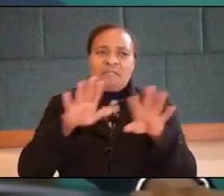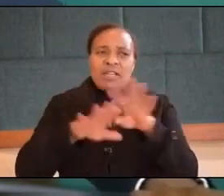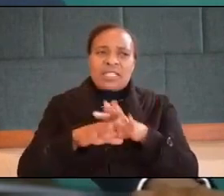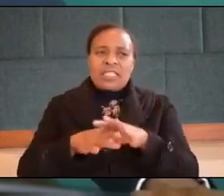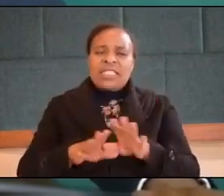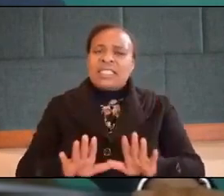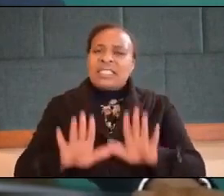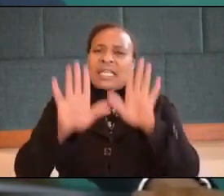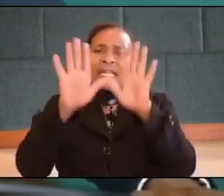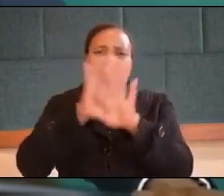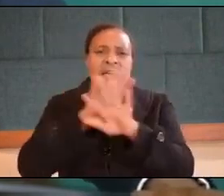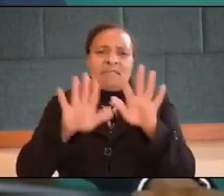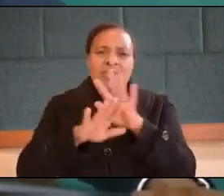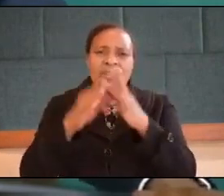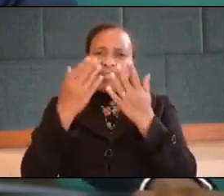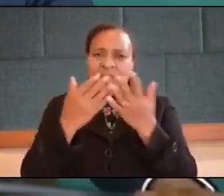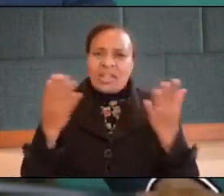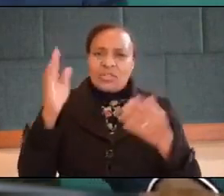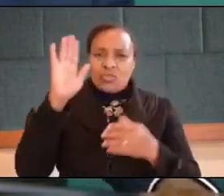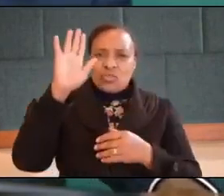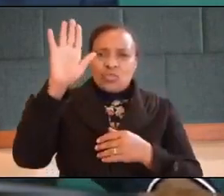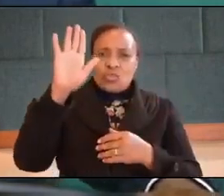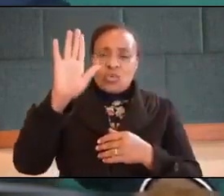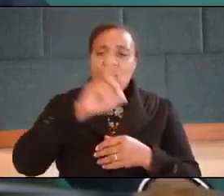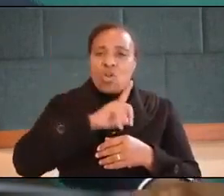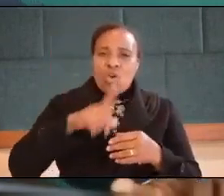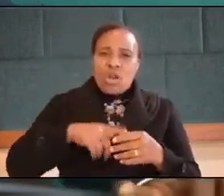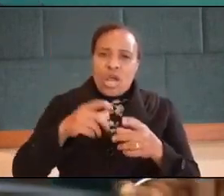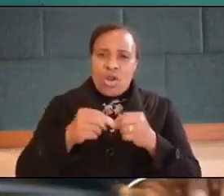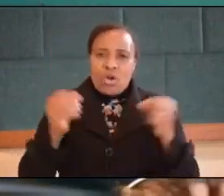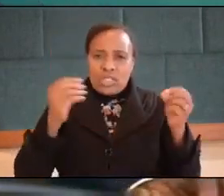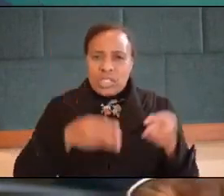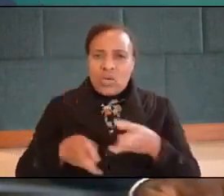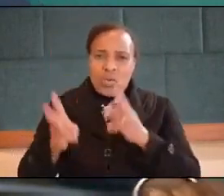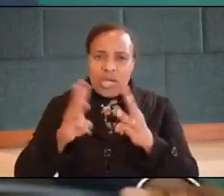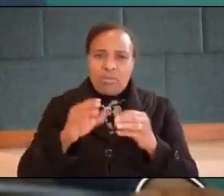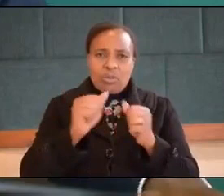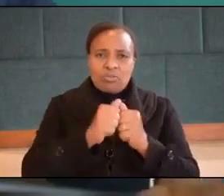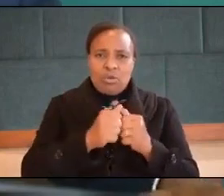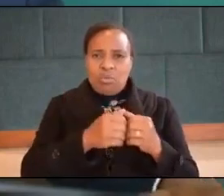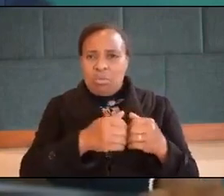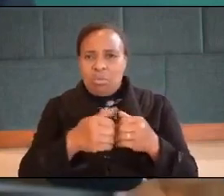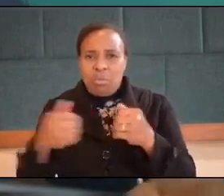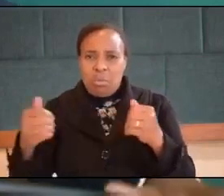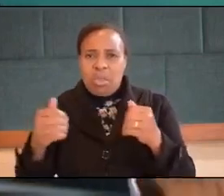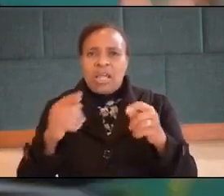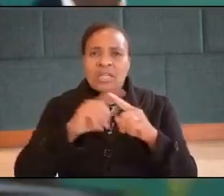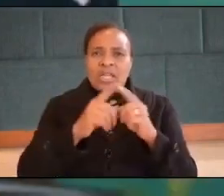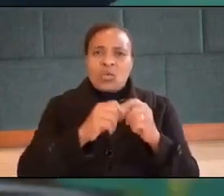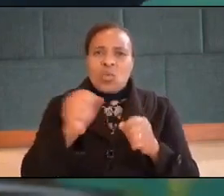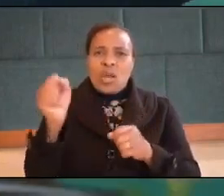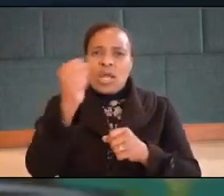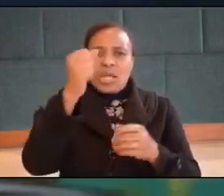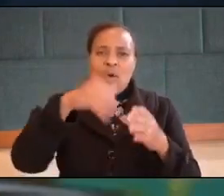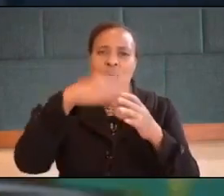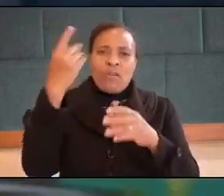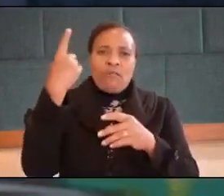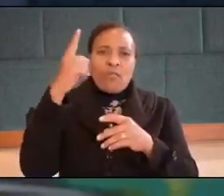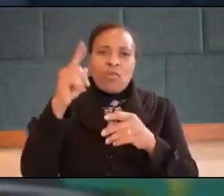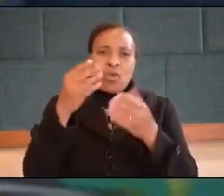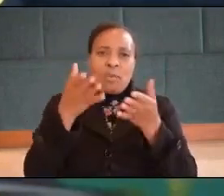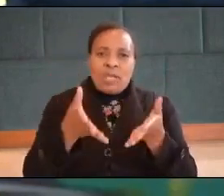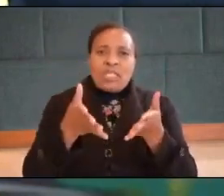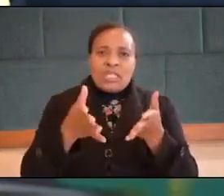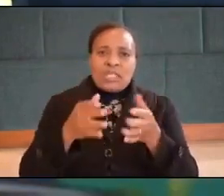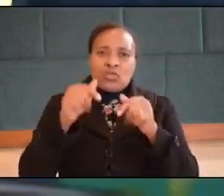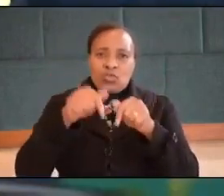surrender everything to you but god along the way we got distracted and we've wandered far away from your presence but this morning god you are asking